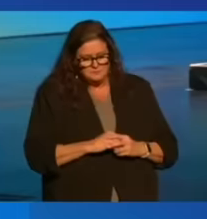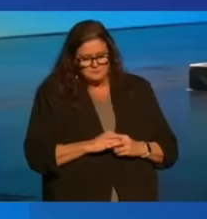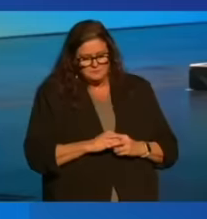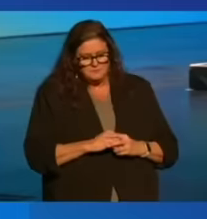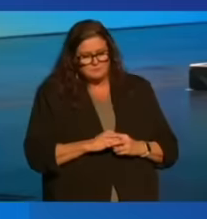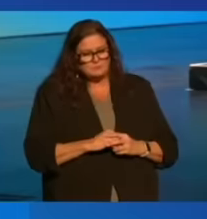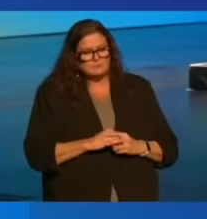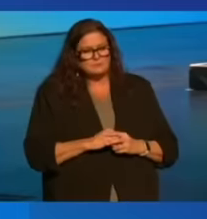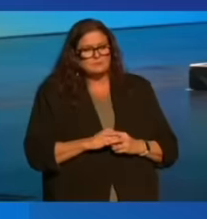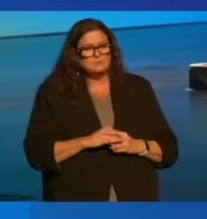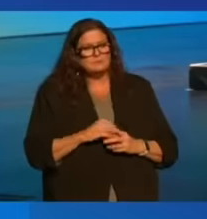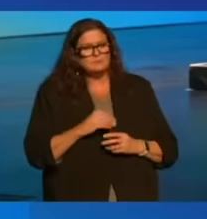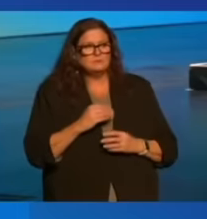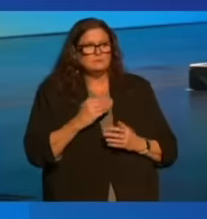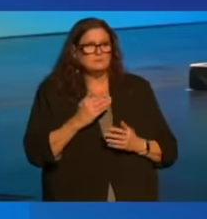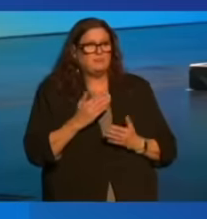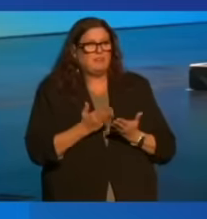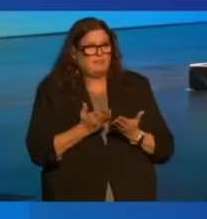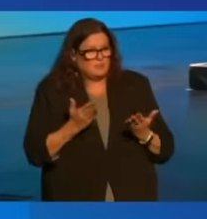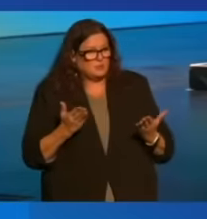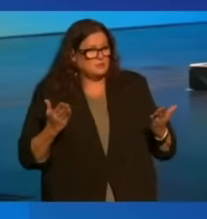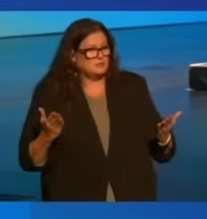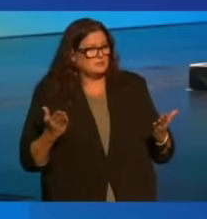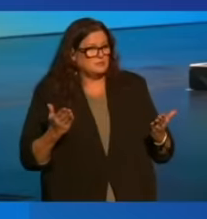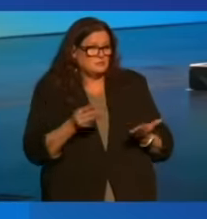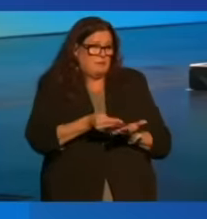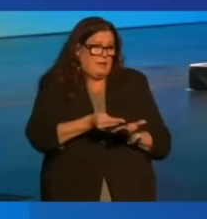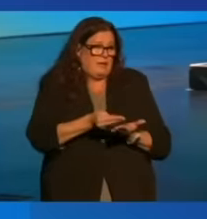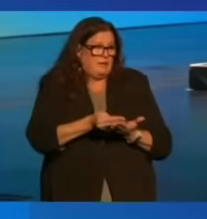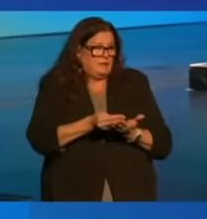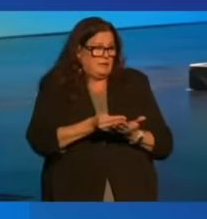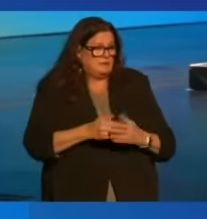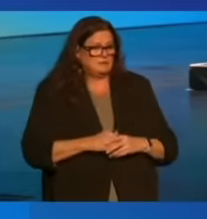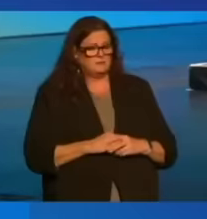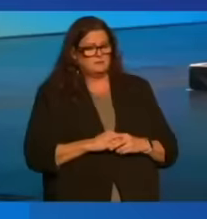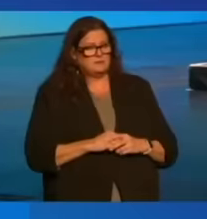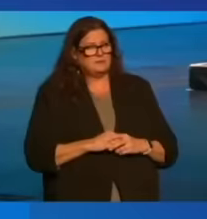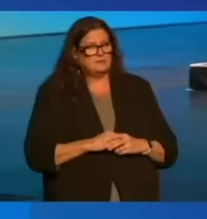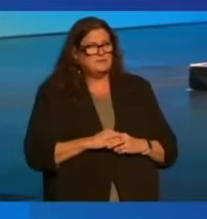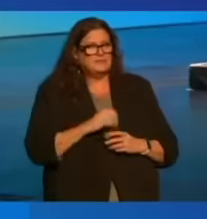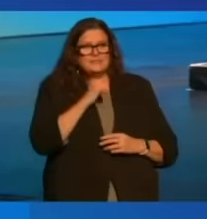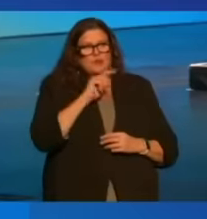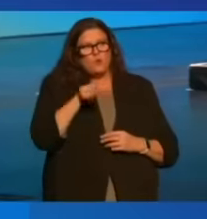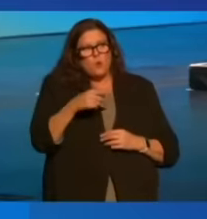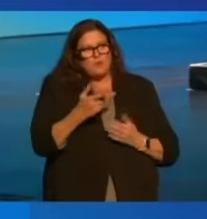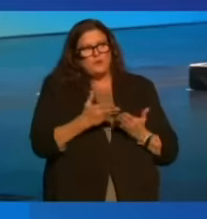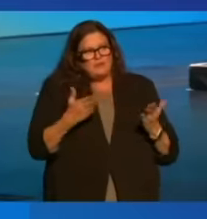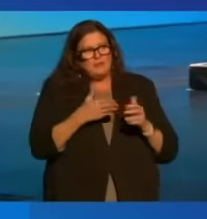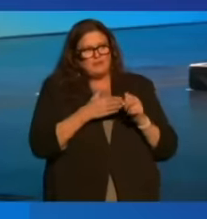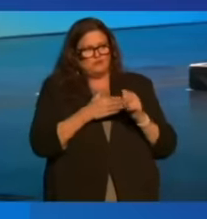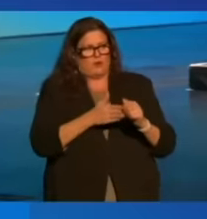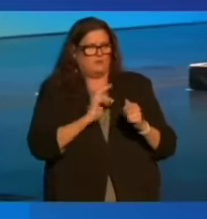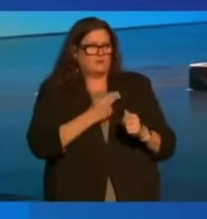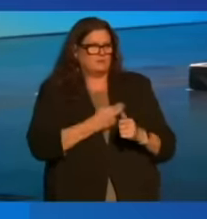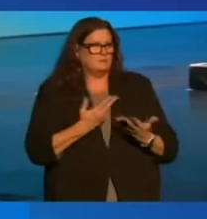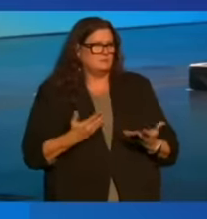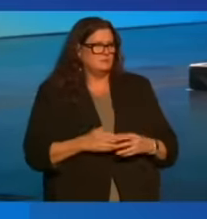But goods, money, is not the only thing that drives us.